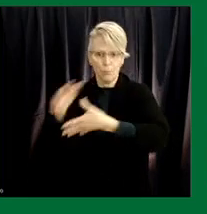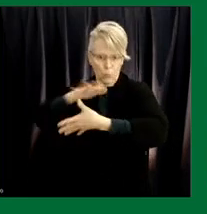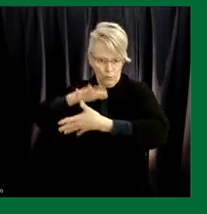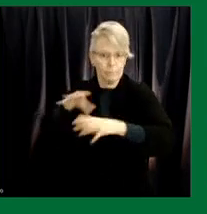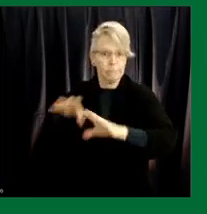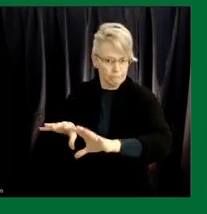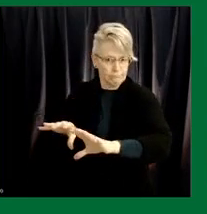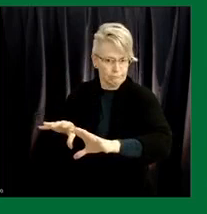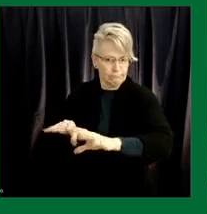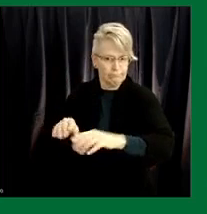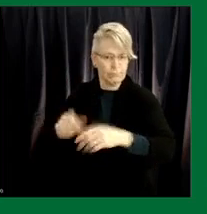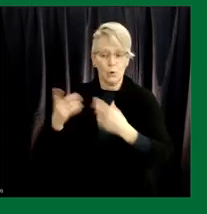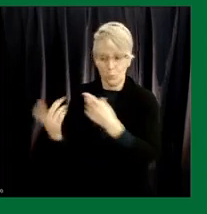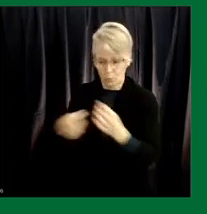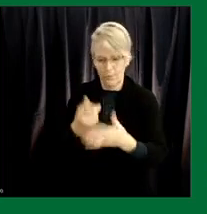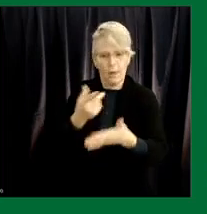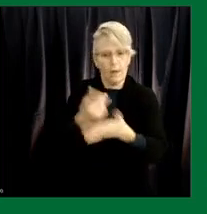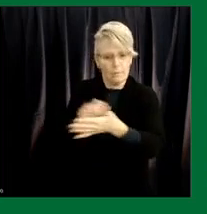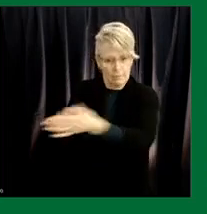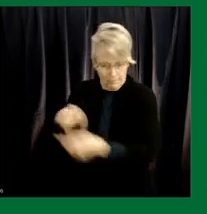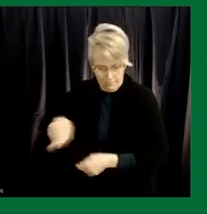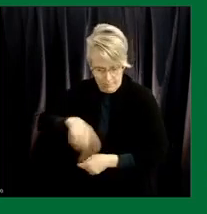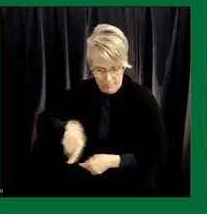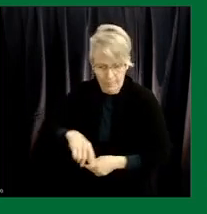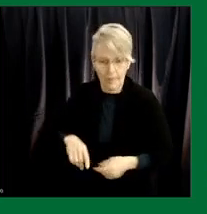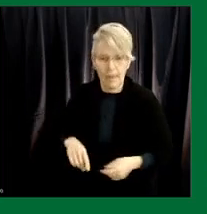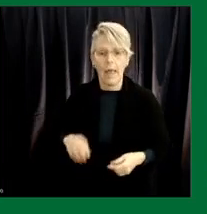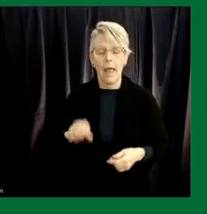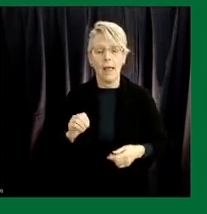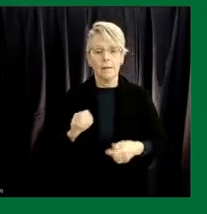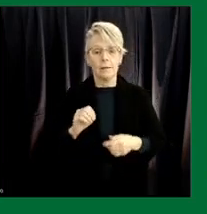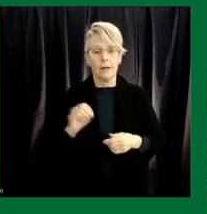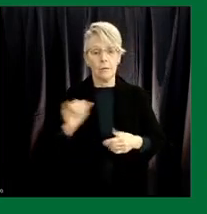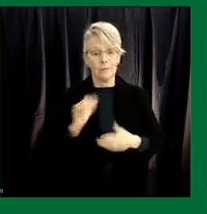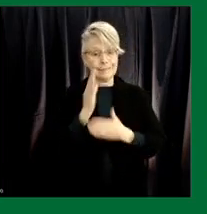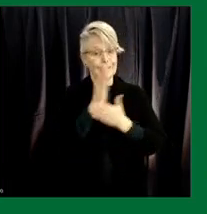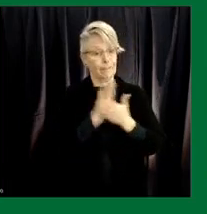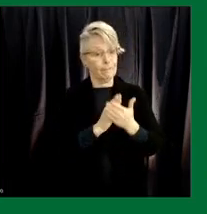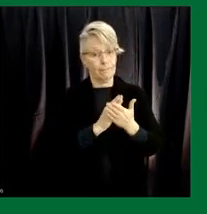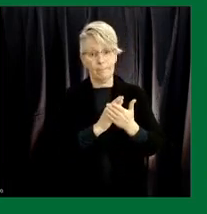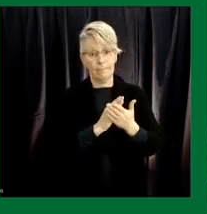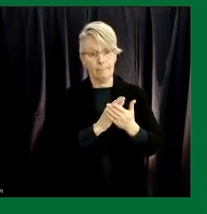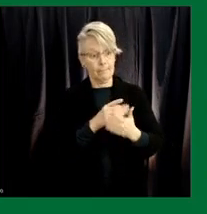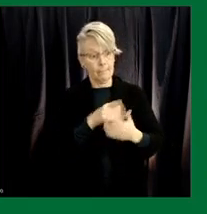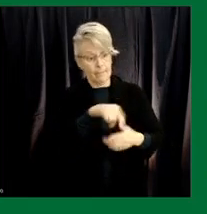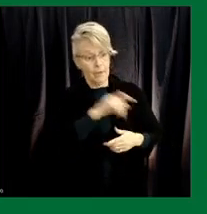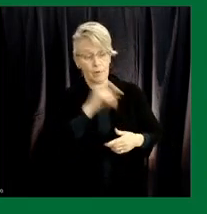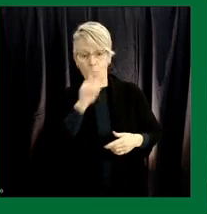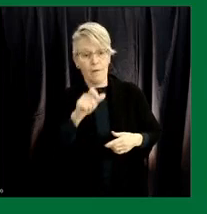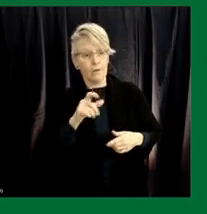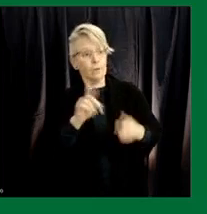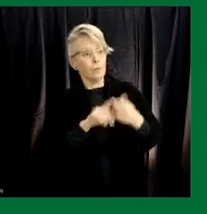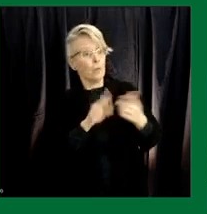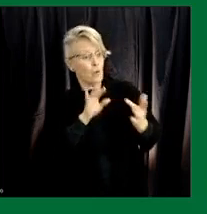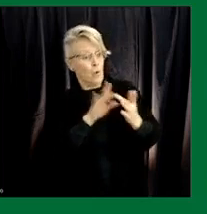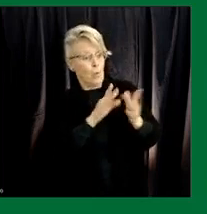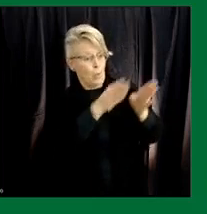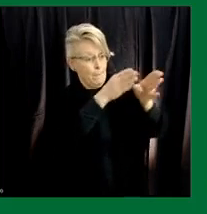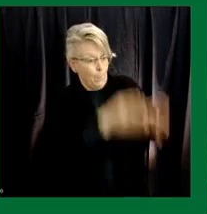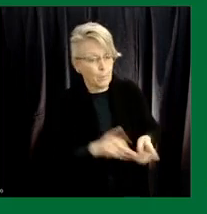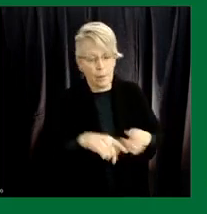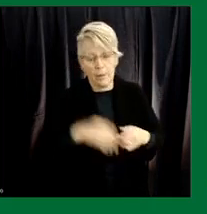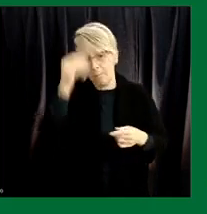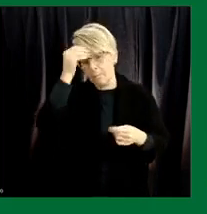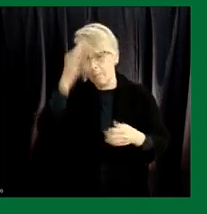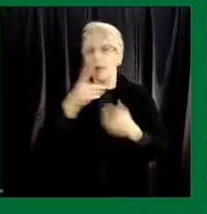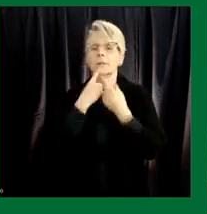that will start and some of that will not require you to be contacted there will be announcements that in this location there